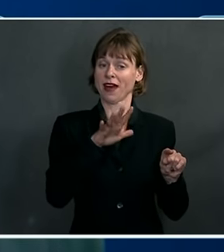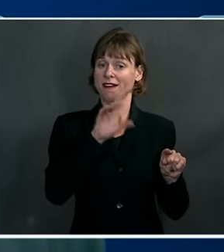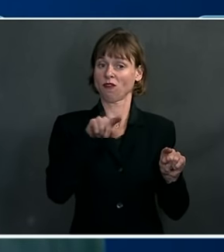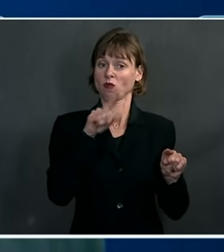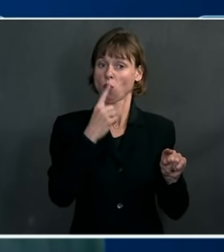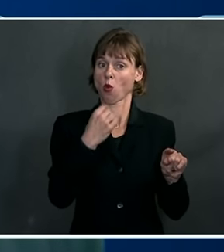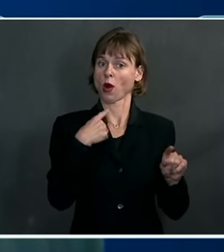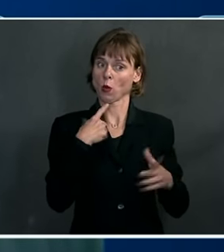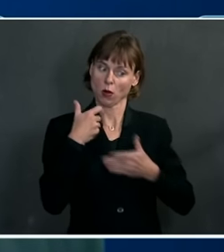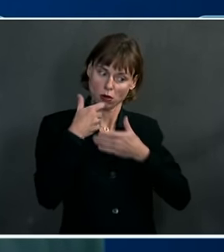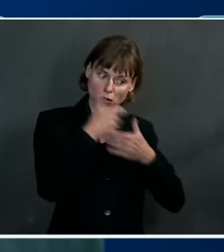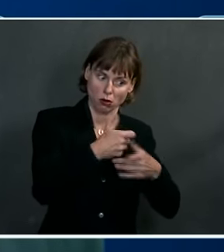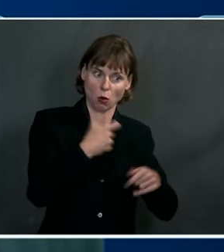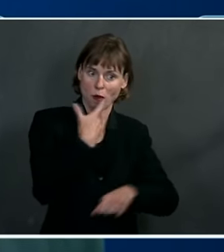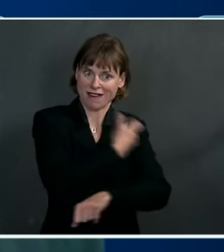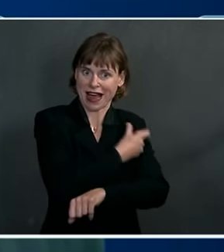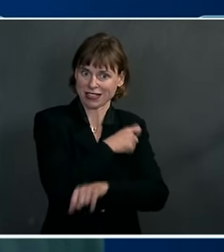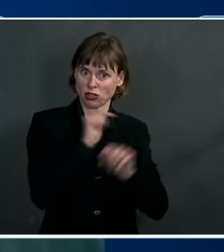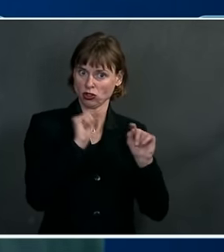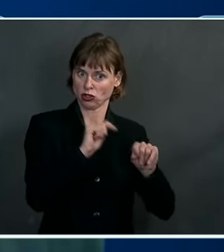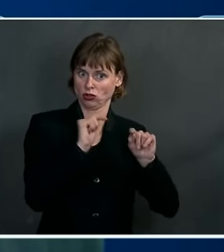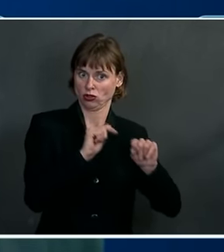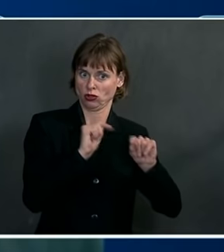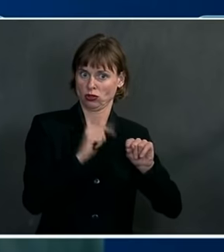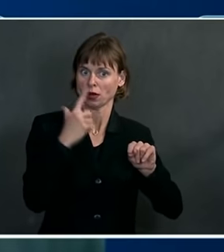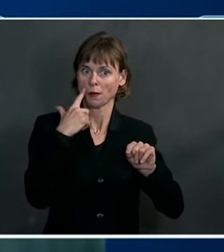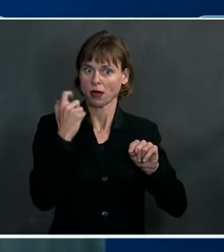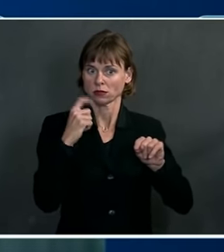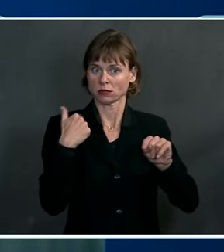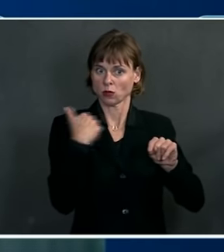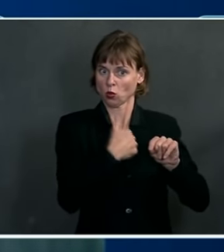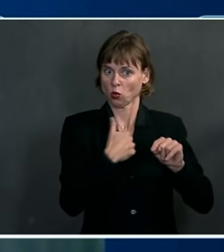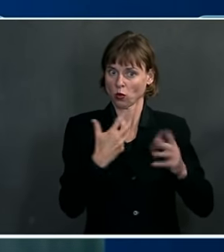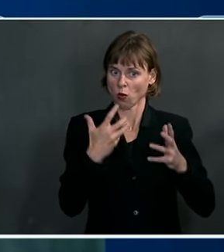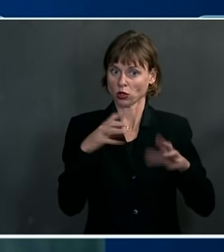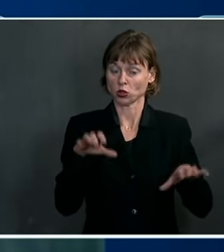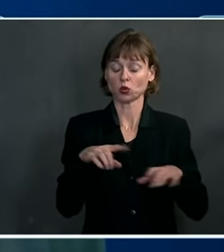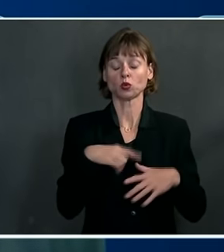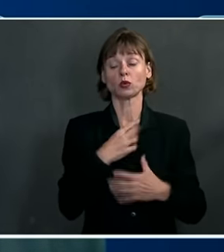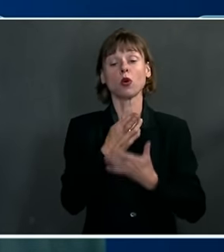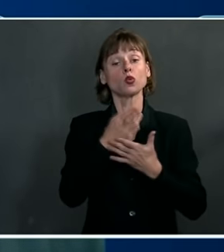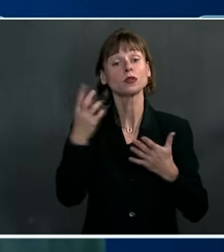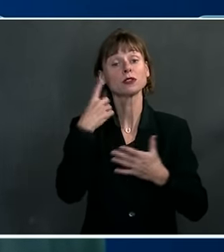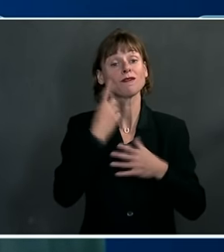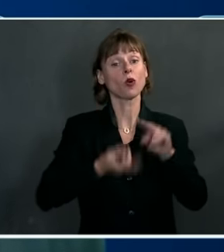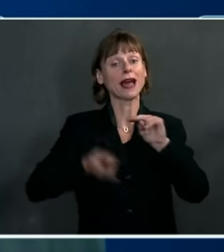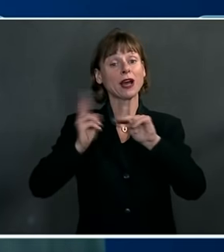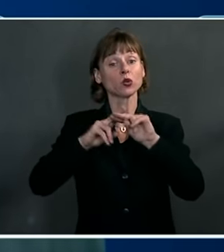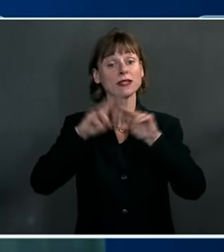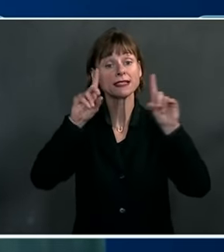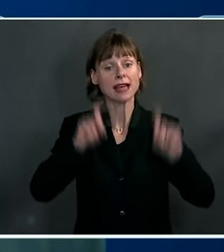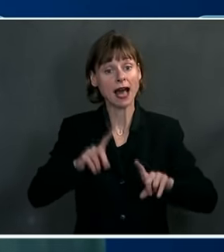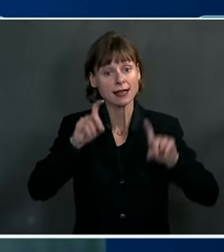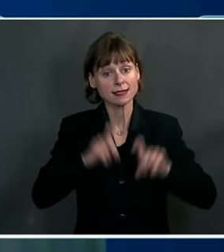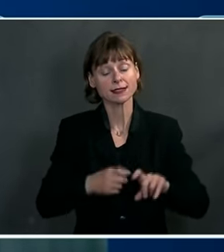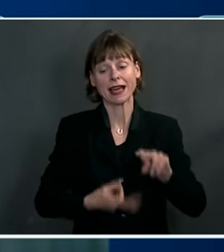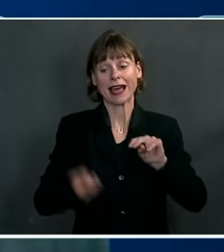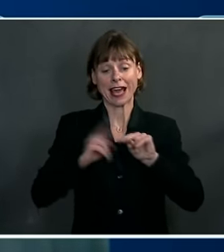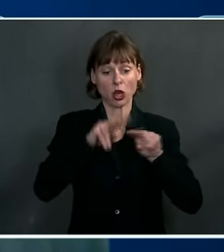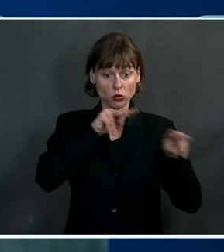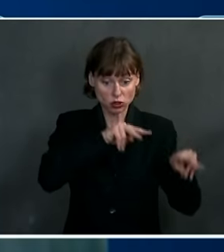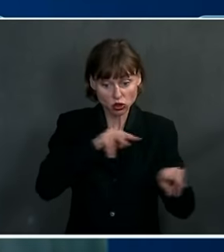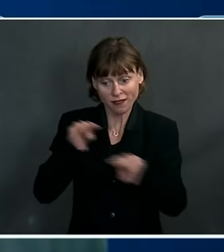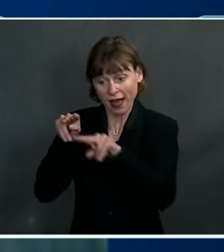vaccination, as vaccination is, again, one of these things we need to do, with resources for increased testing, increased surveillance,